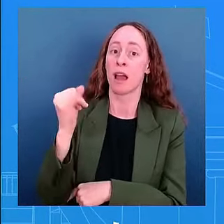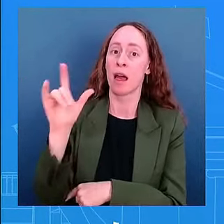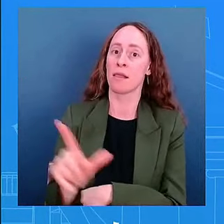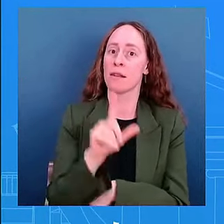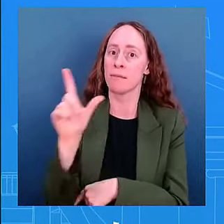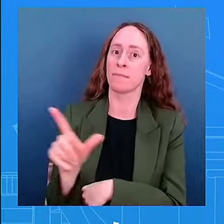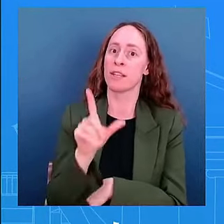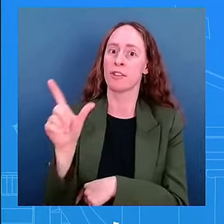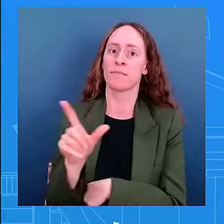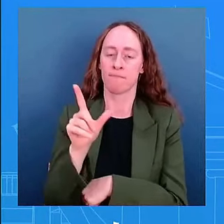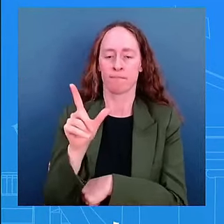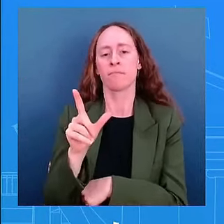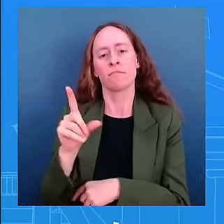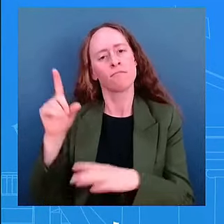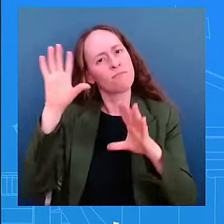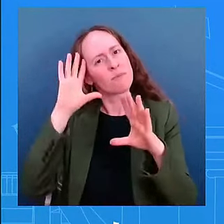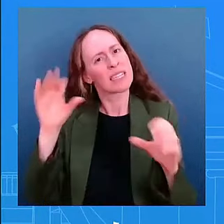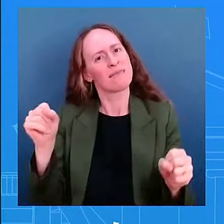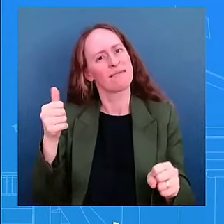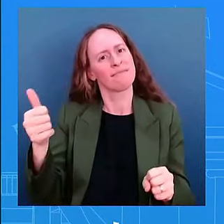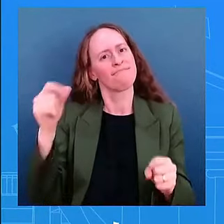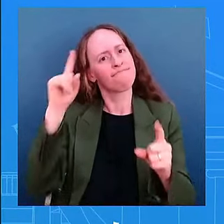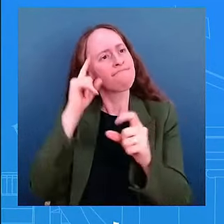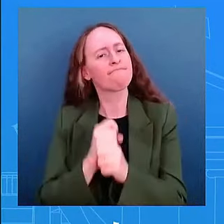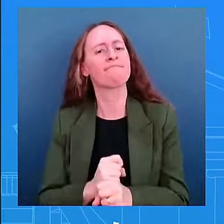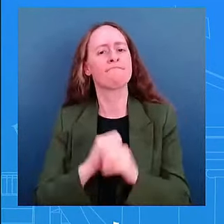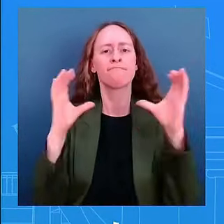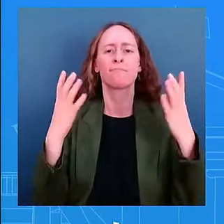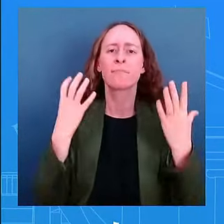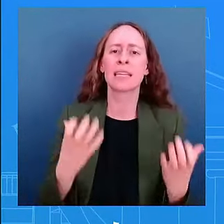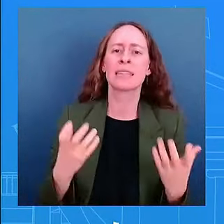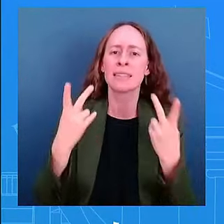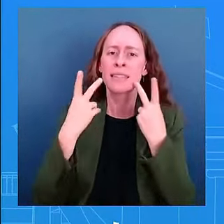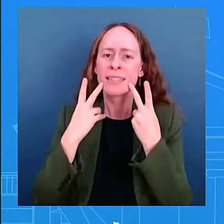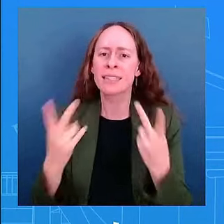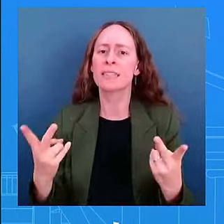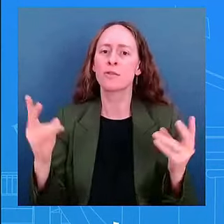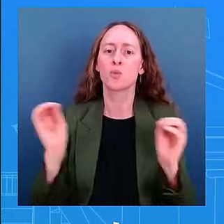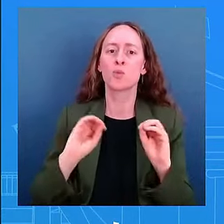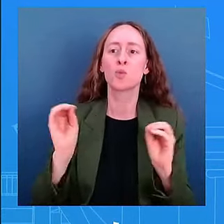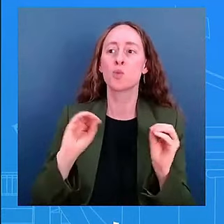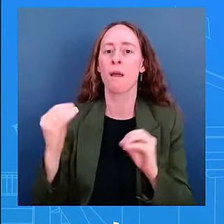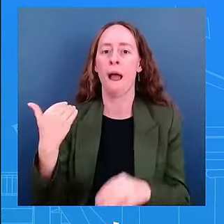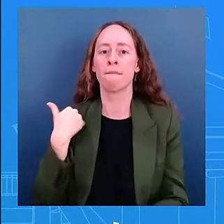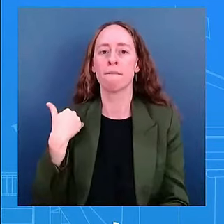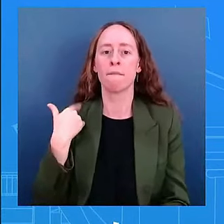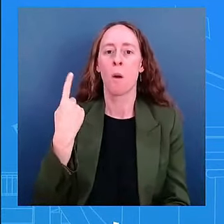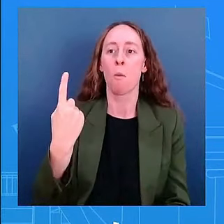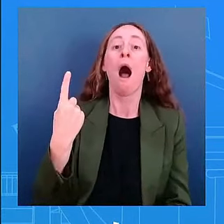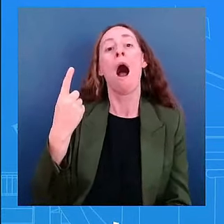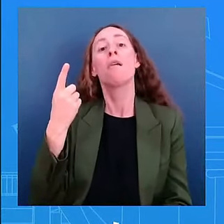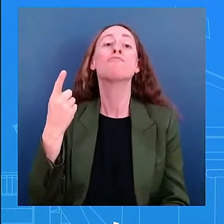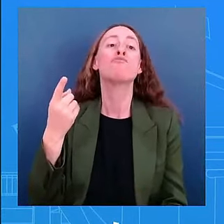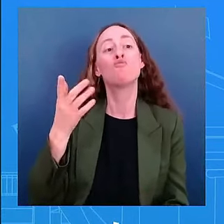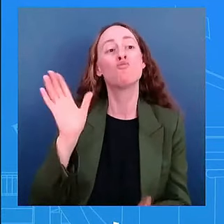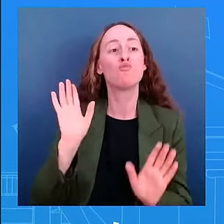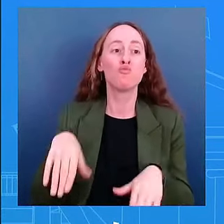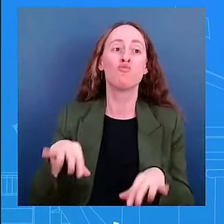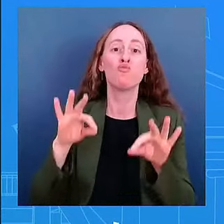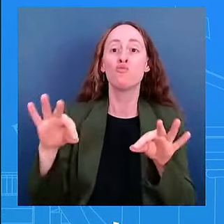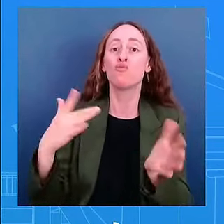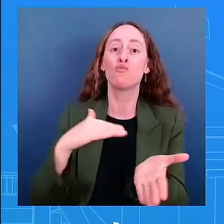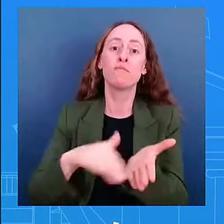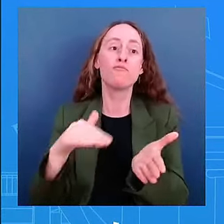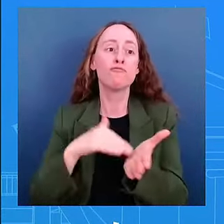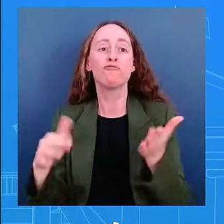how no one is above the law here and how important the rule of law i just started uh this top the top of the briefing talking about how